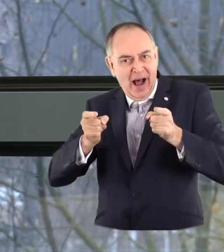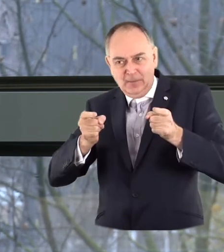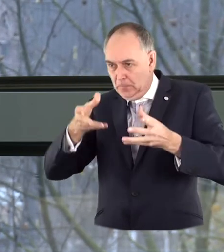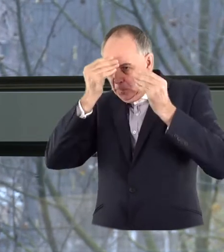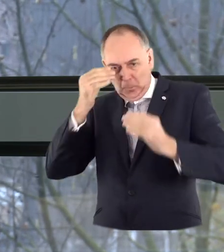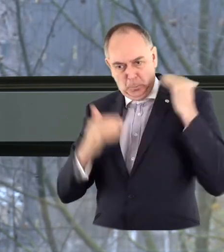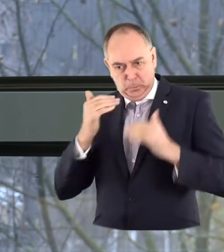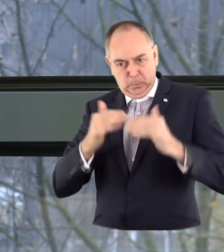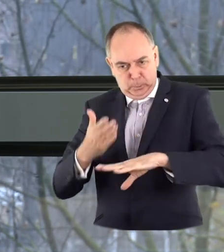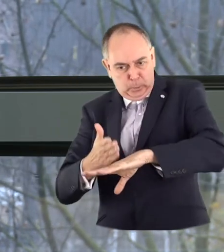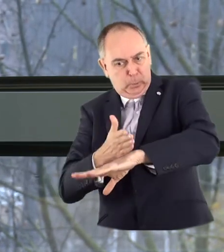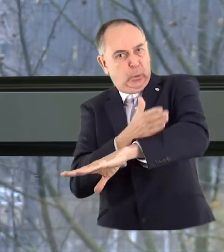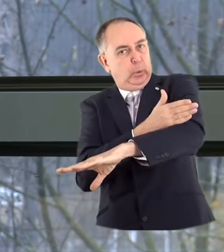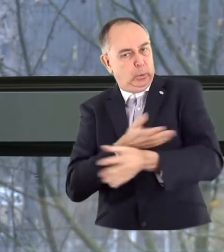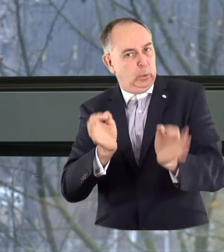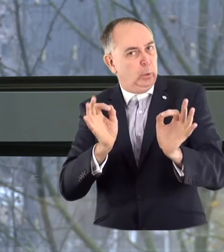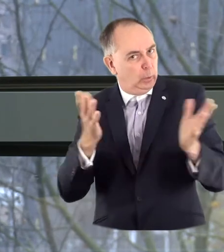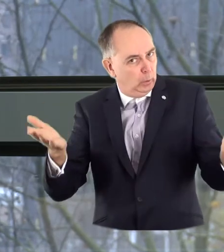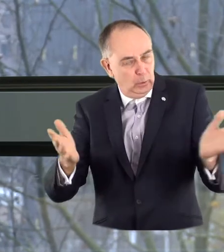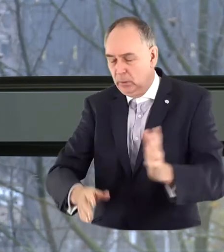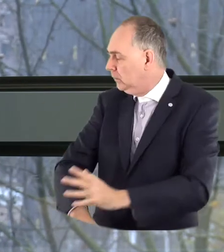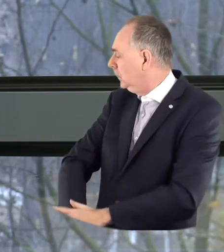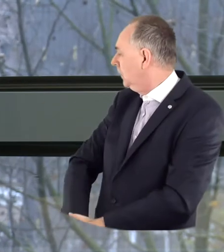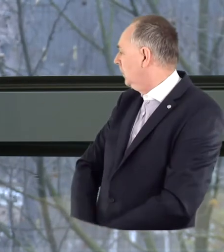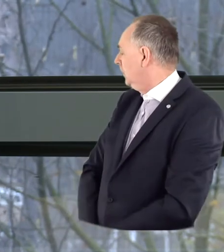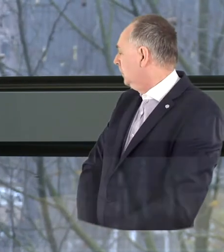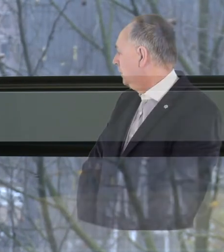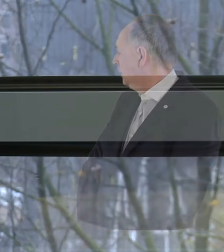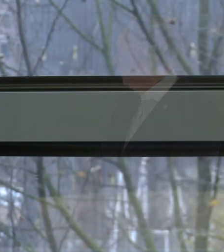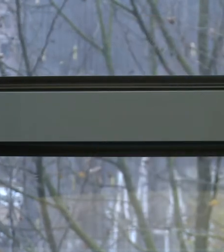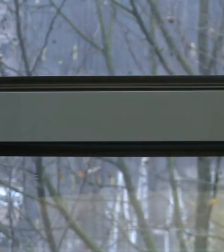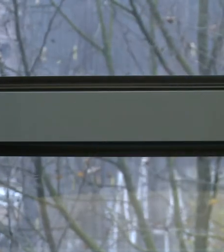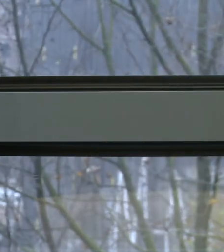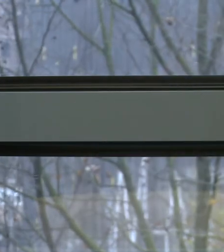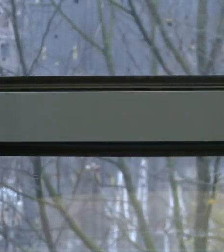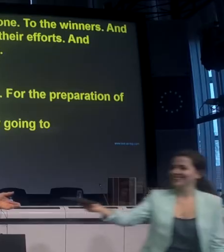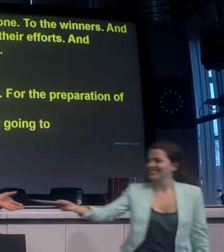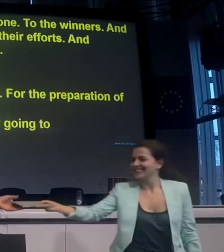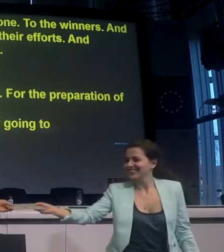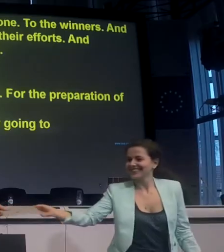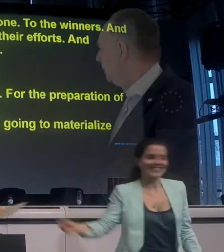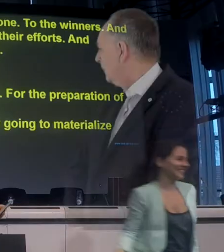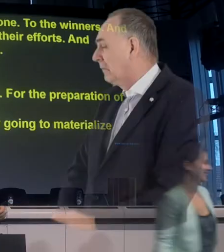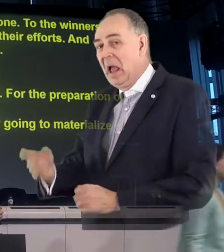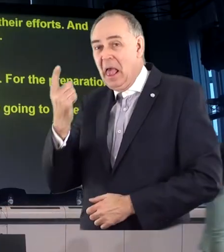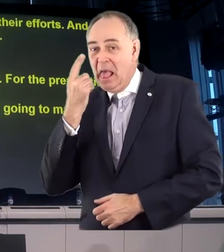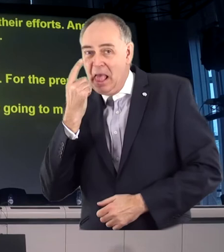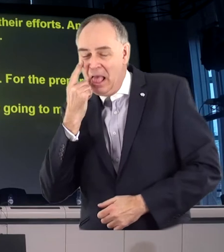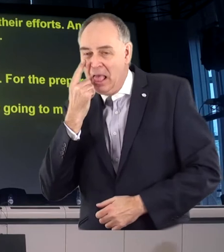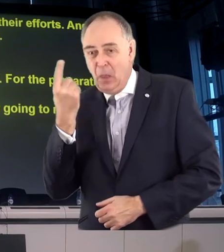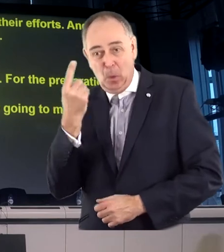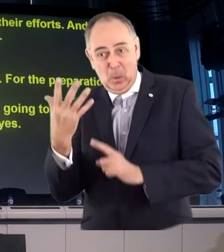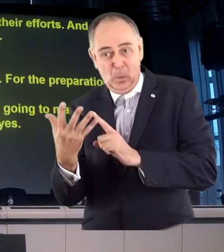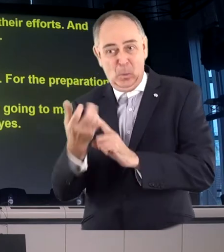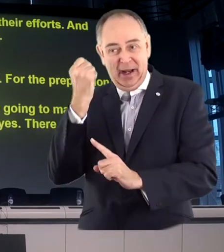quickly what's working and then hopefully to invest in and spread that best practice. An envelope with the